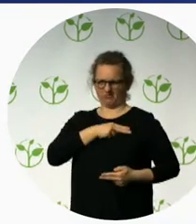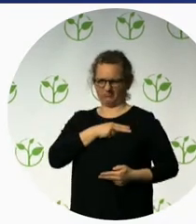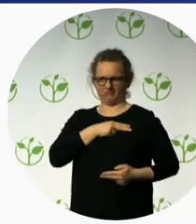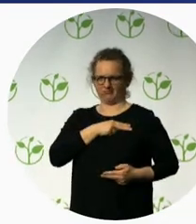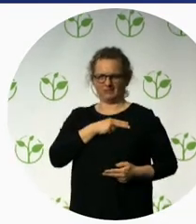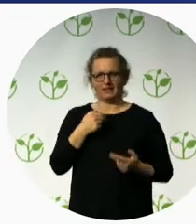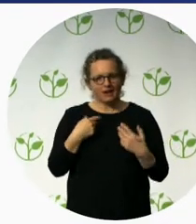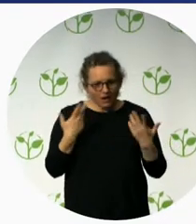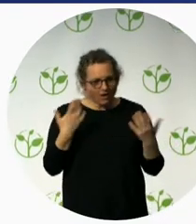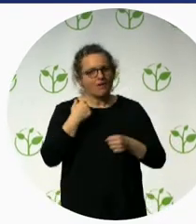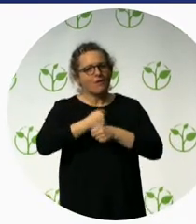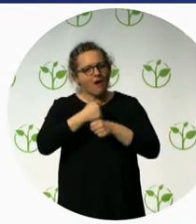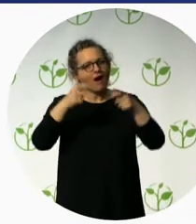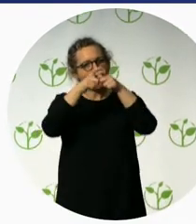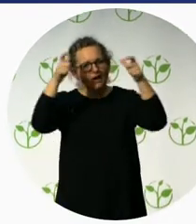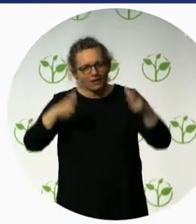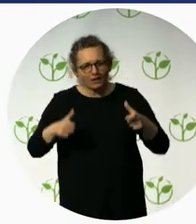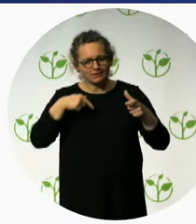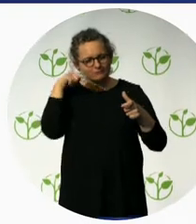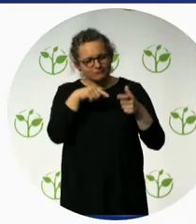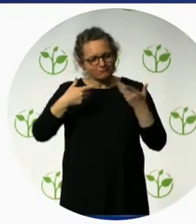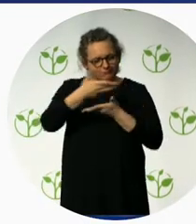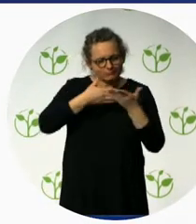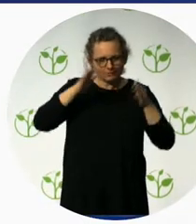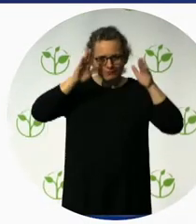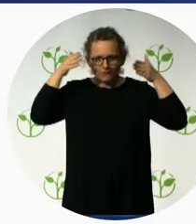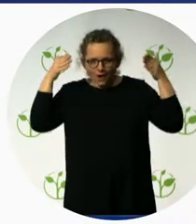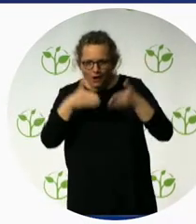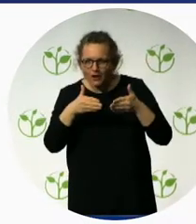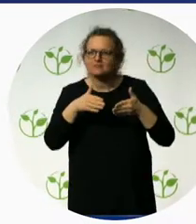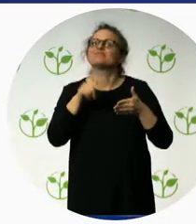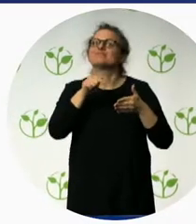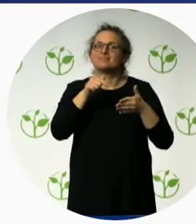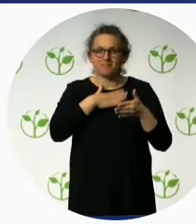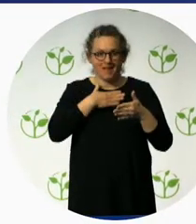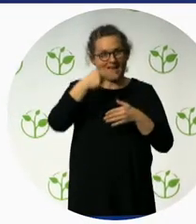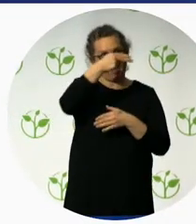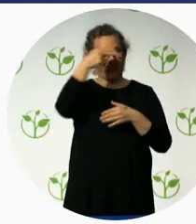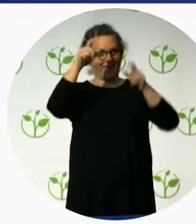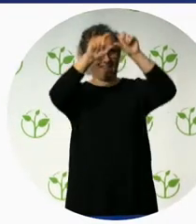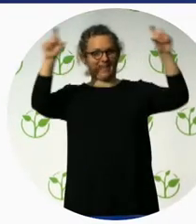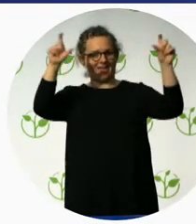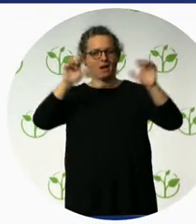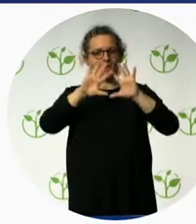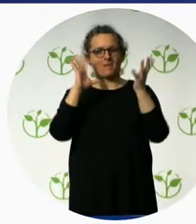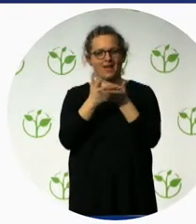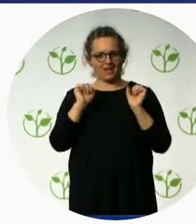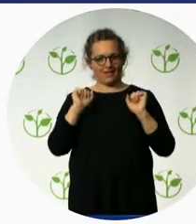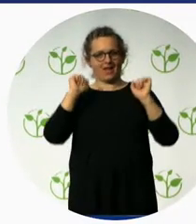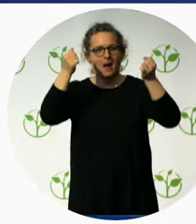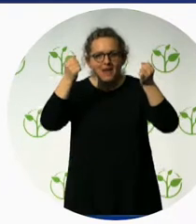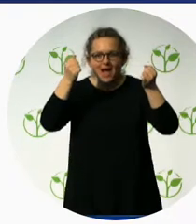of making the planet better abled. So with Planet Abled, she's working now on the